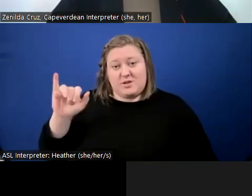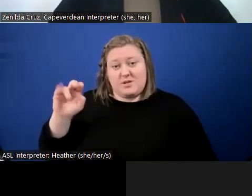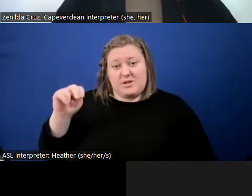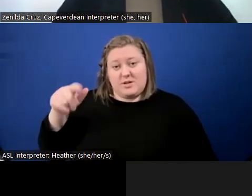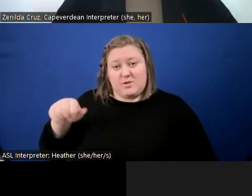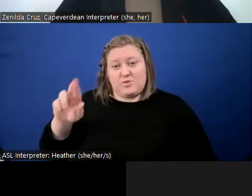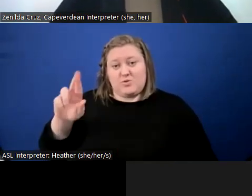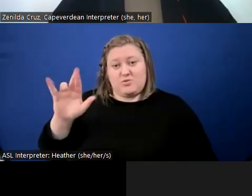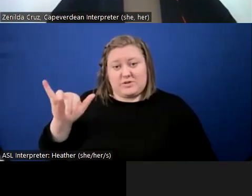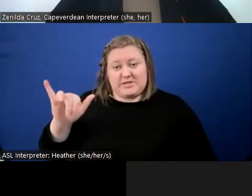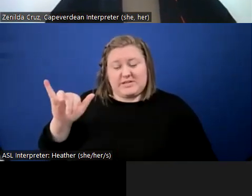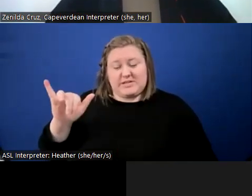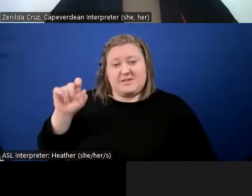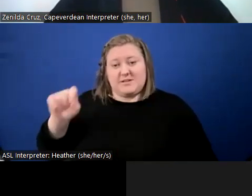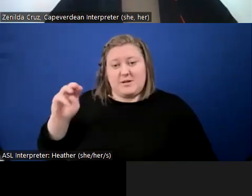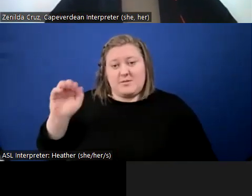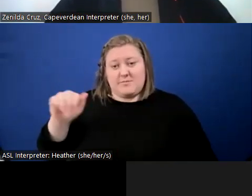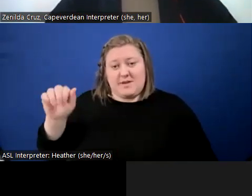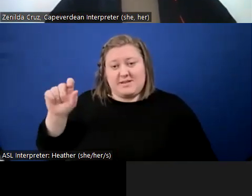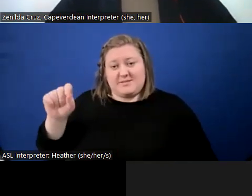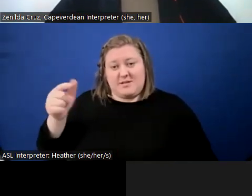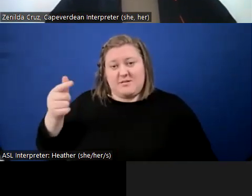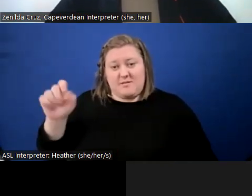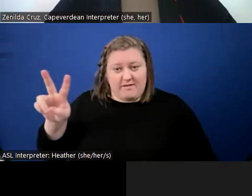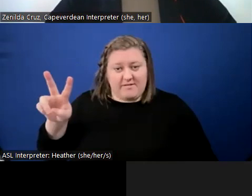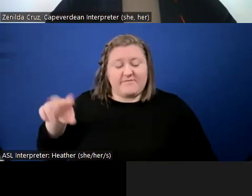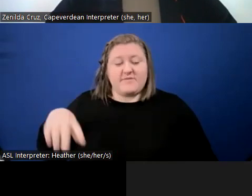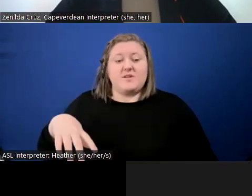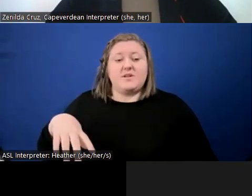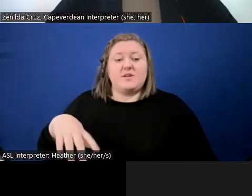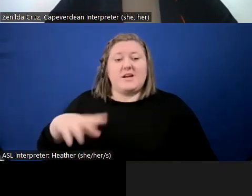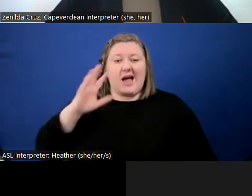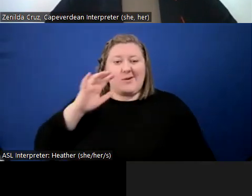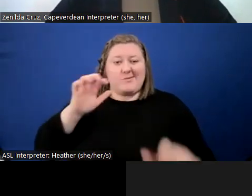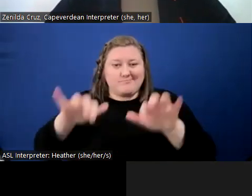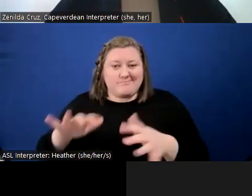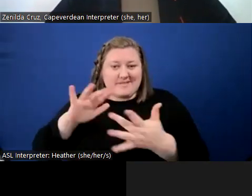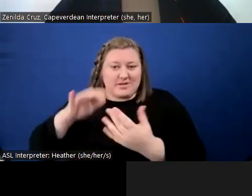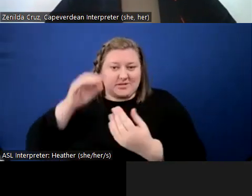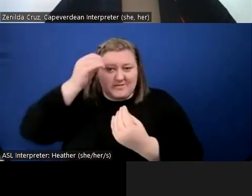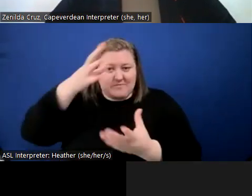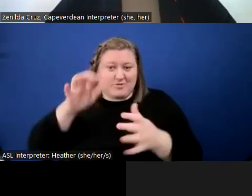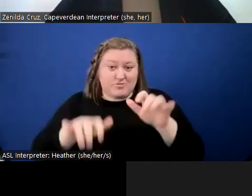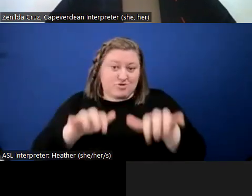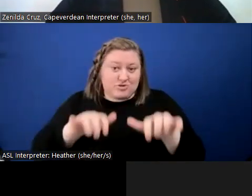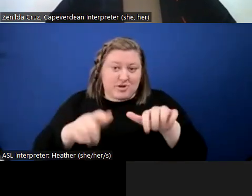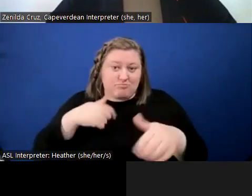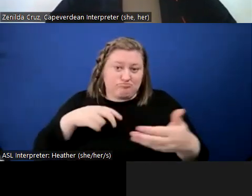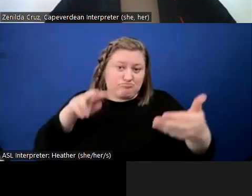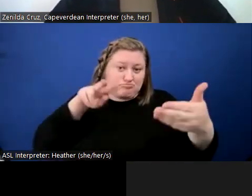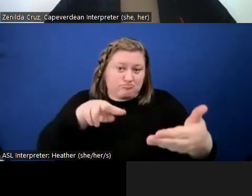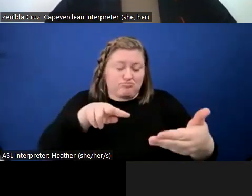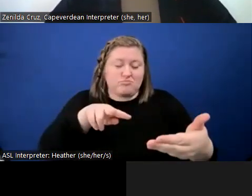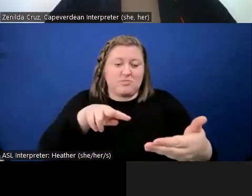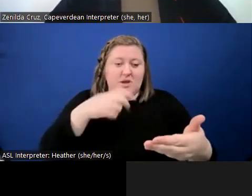at mass.gov. I will put the contact information in the chat so